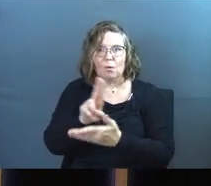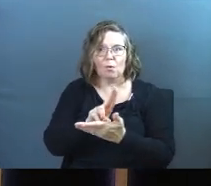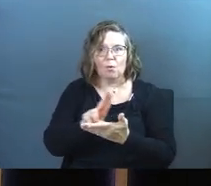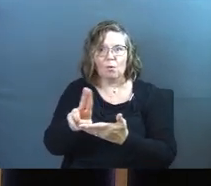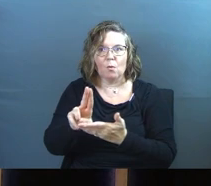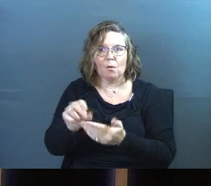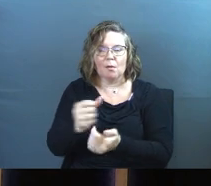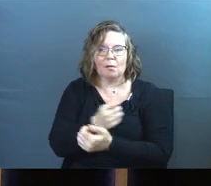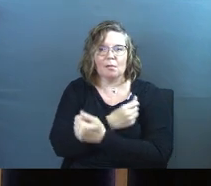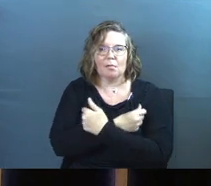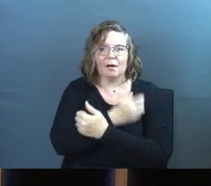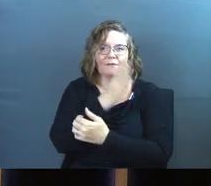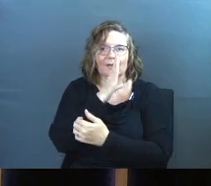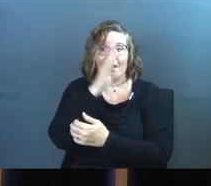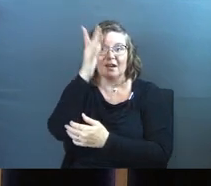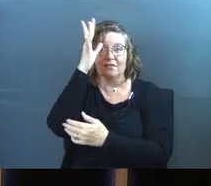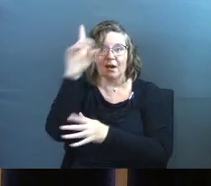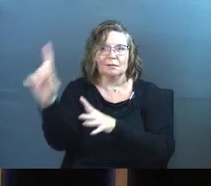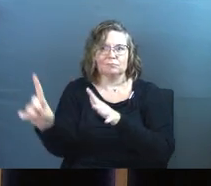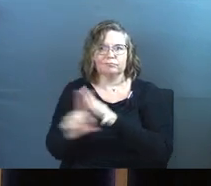father shows up.